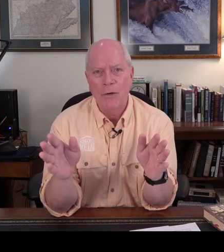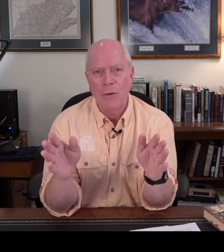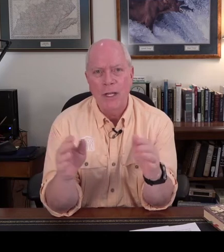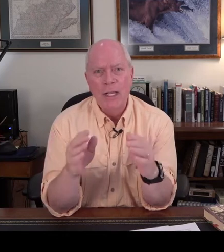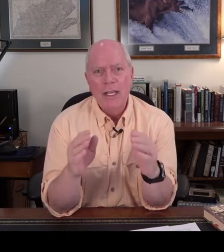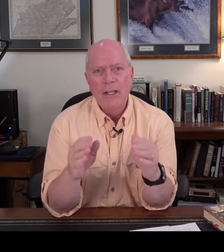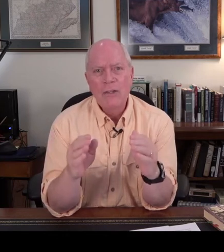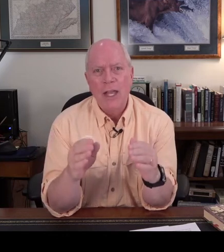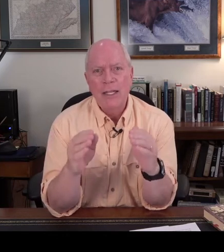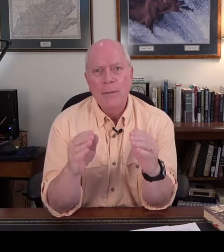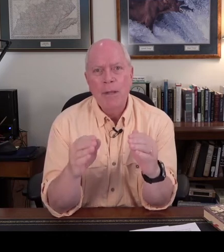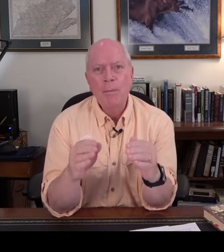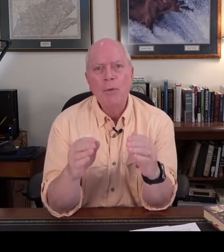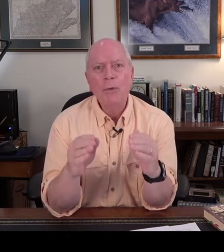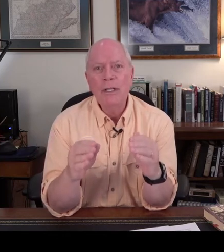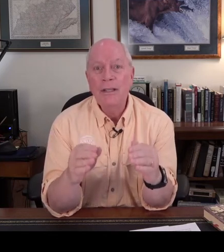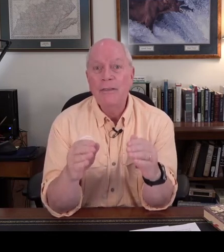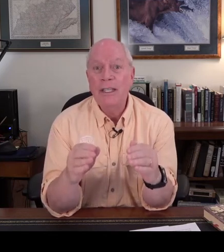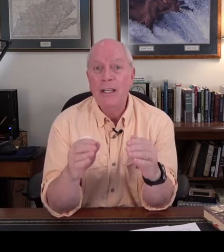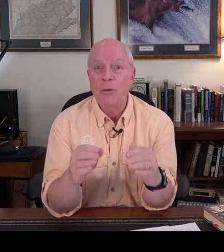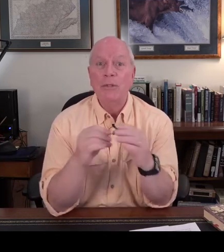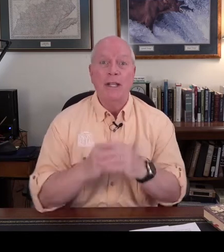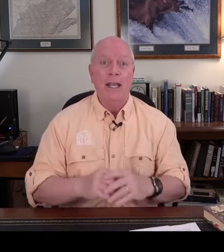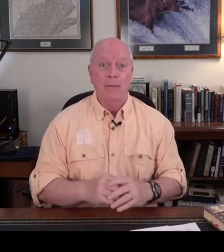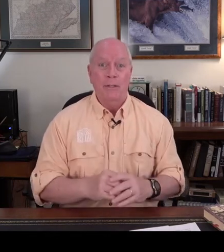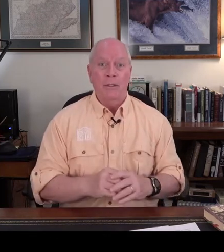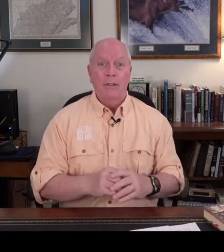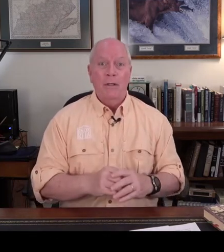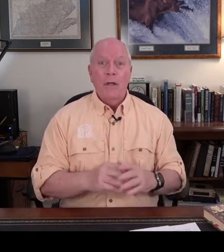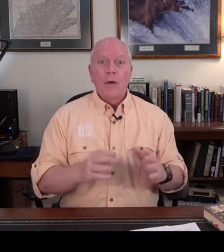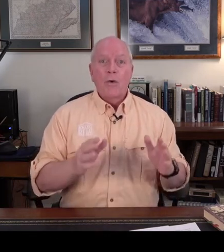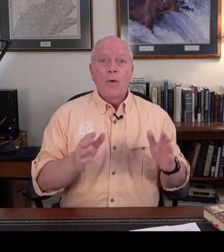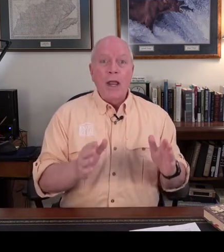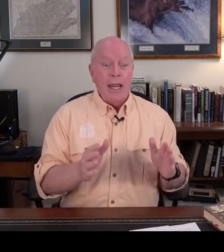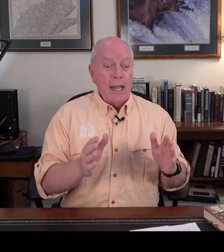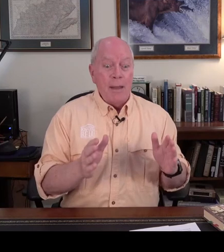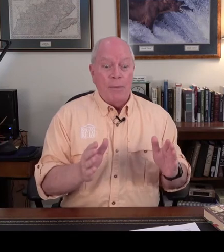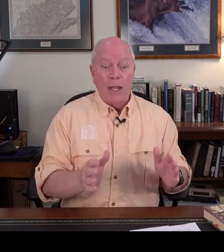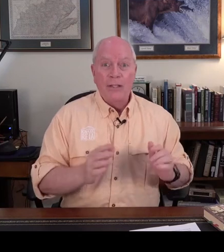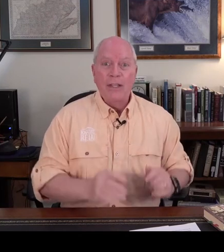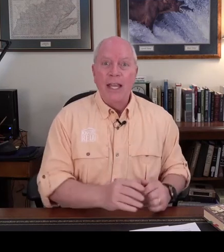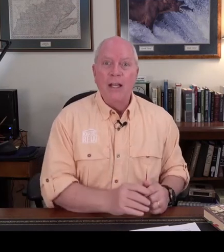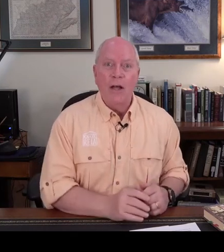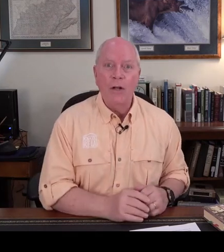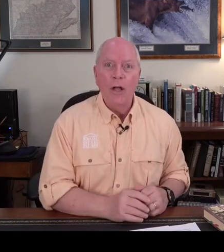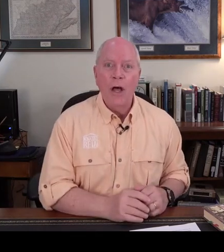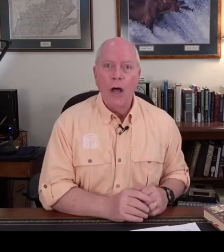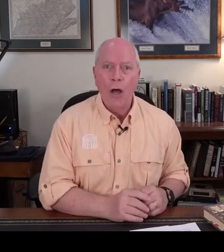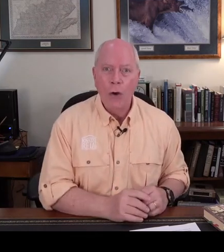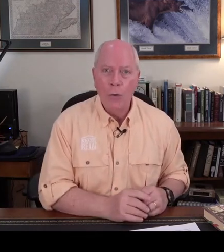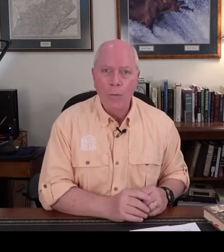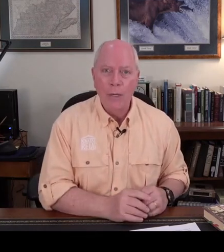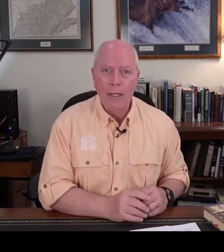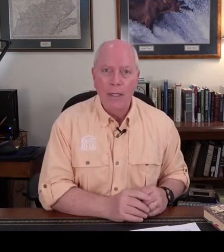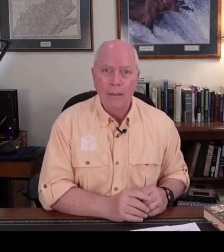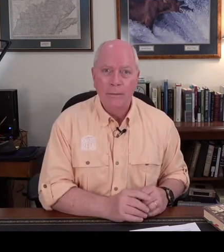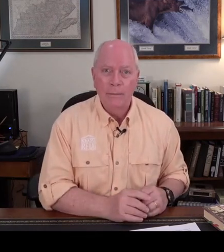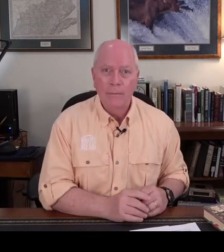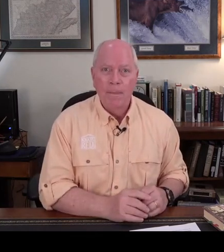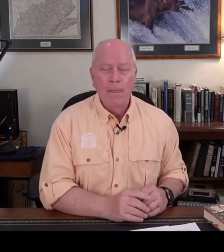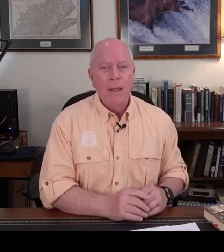all over the country is that the people who live in the homeless camps create a place they call home